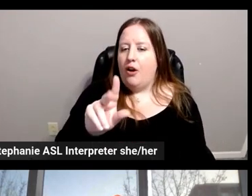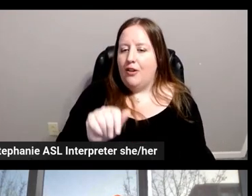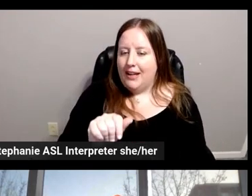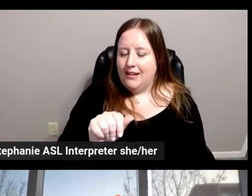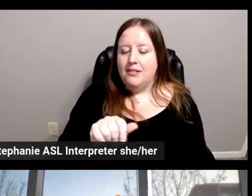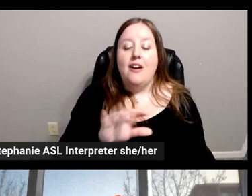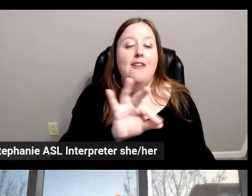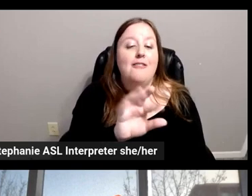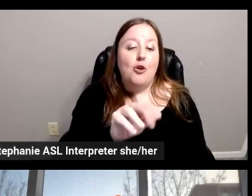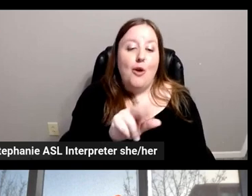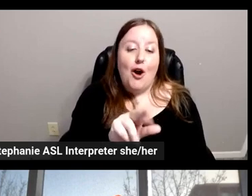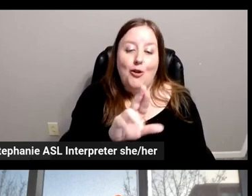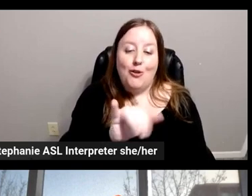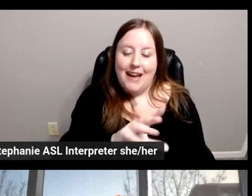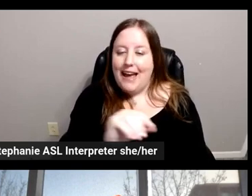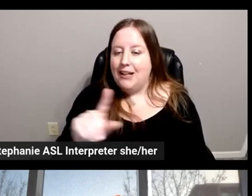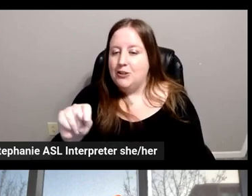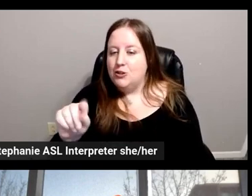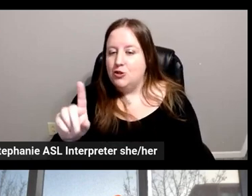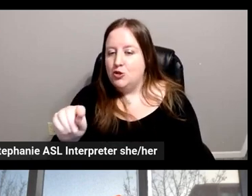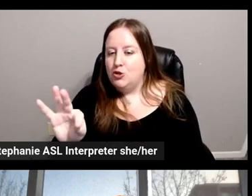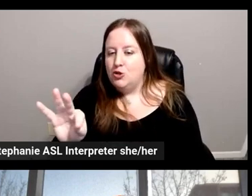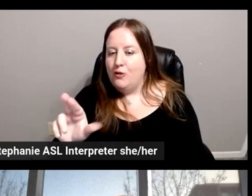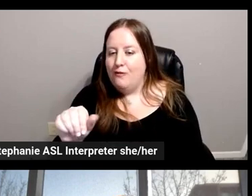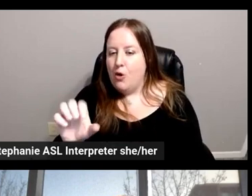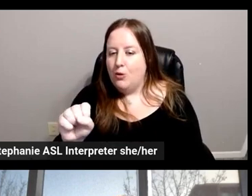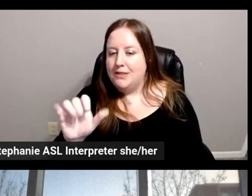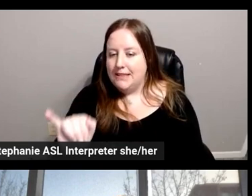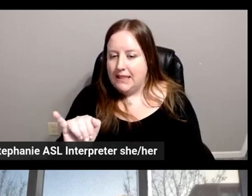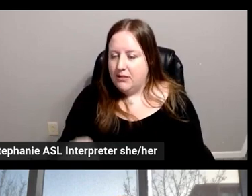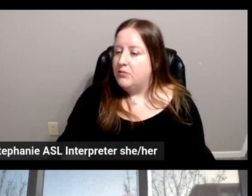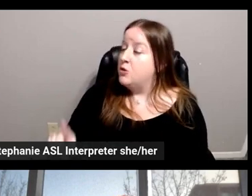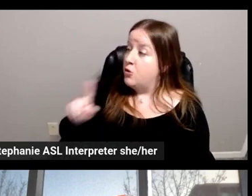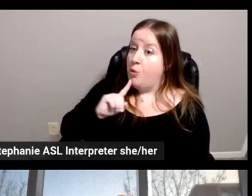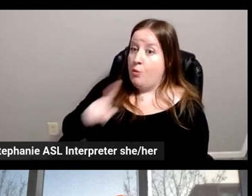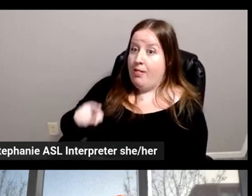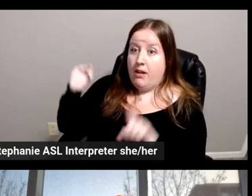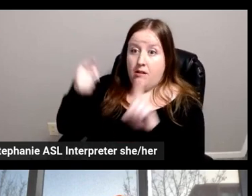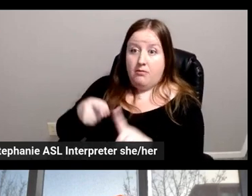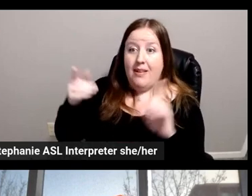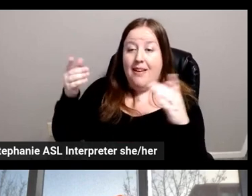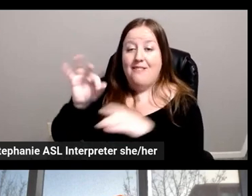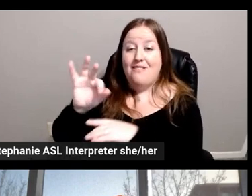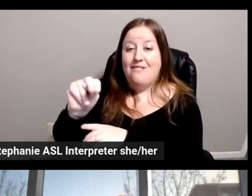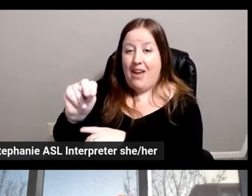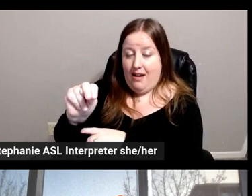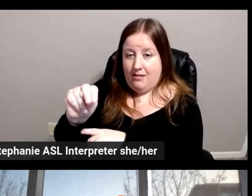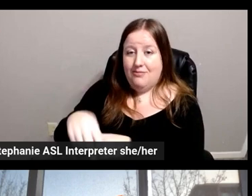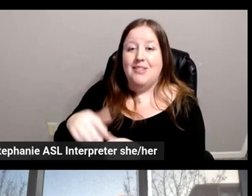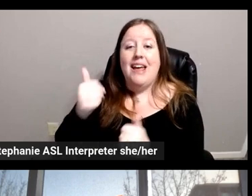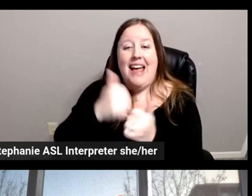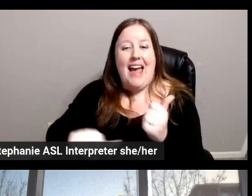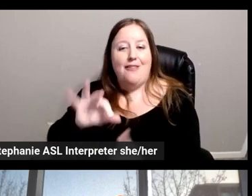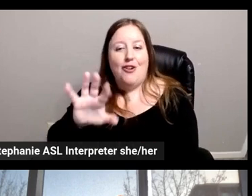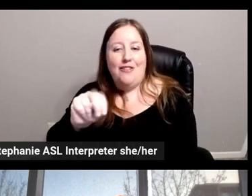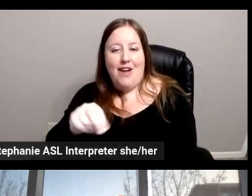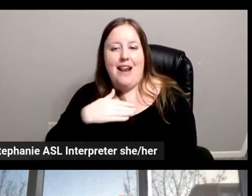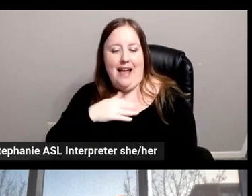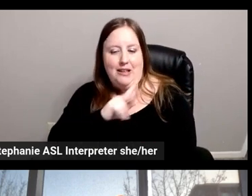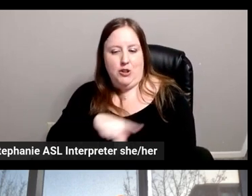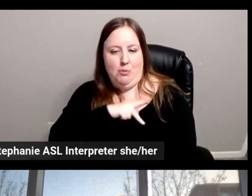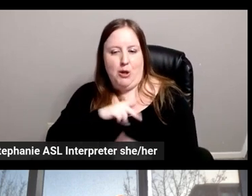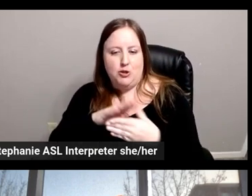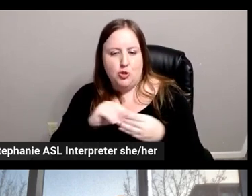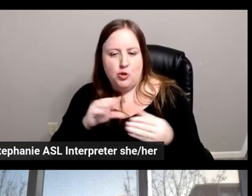Yeah, it sounds like, you know, this is really all about the fans, and every fan has their personal story, right, as to why they're into